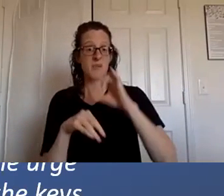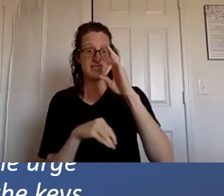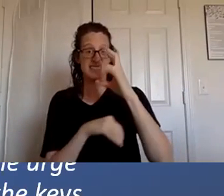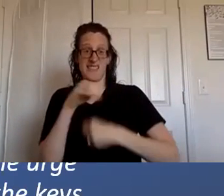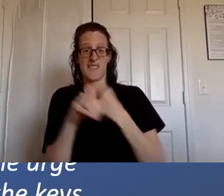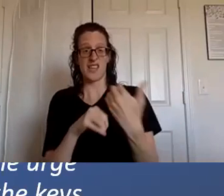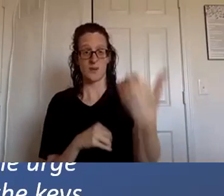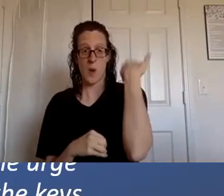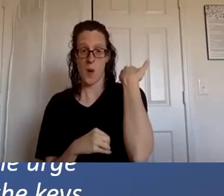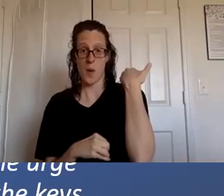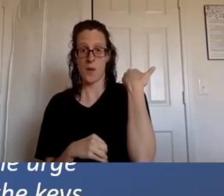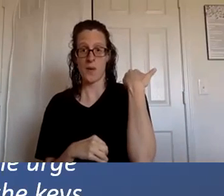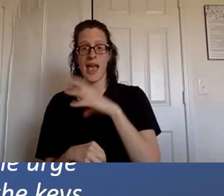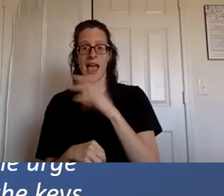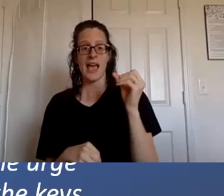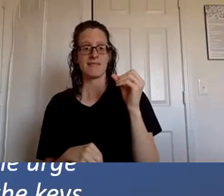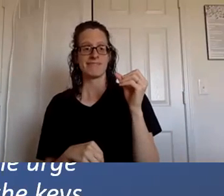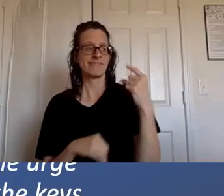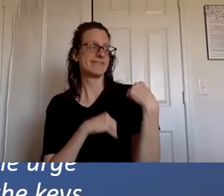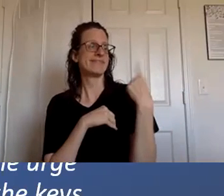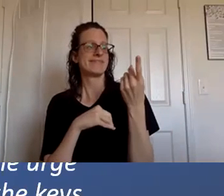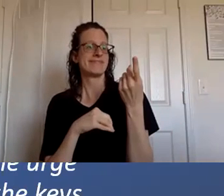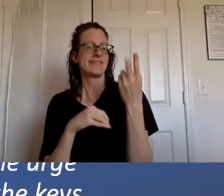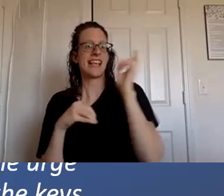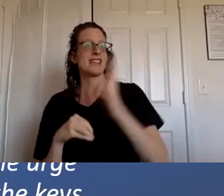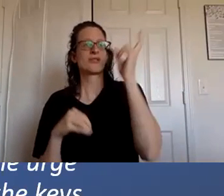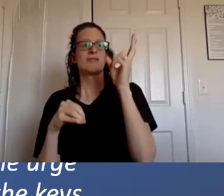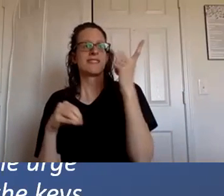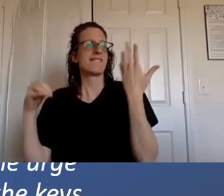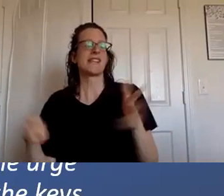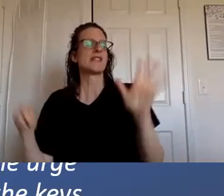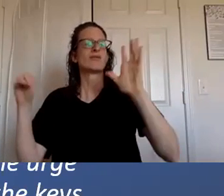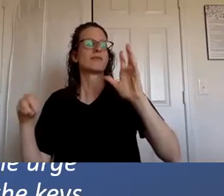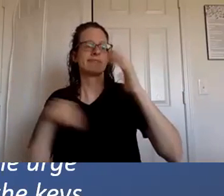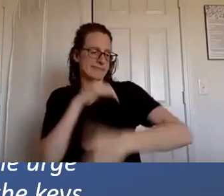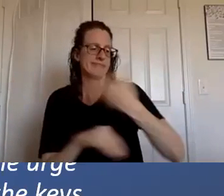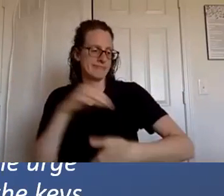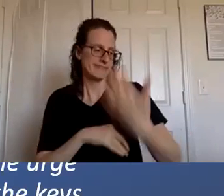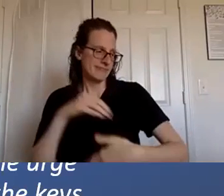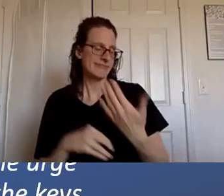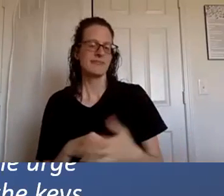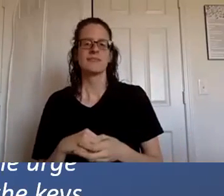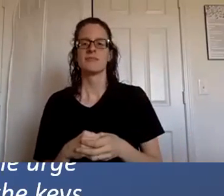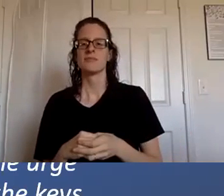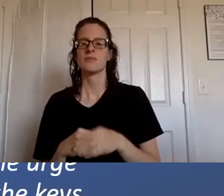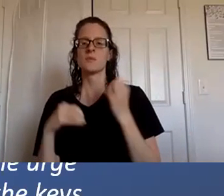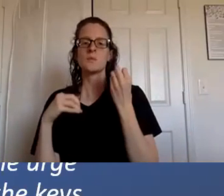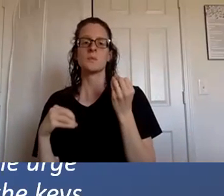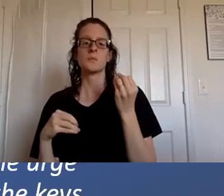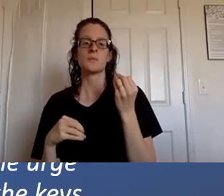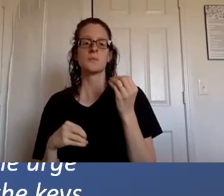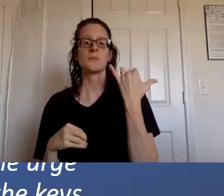and the rest is history so um now we'll talk about how